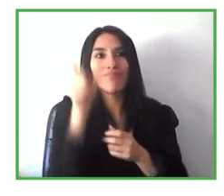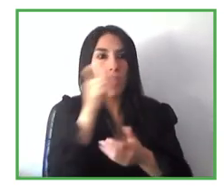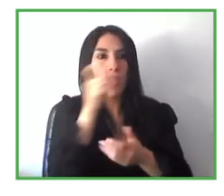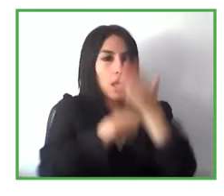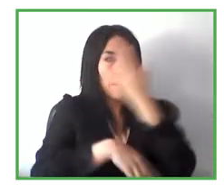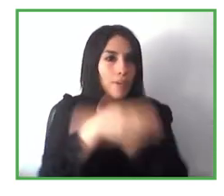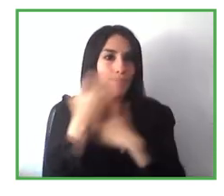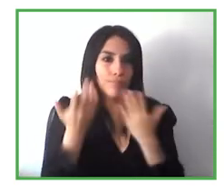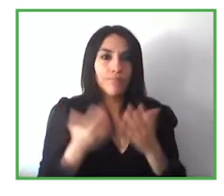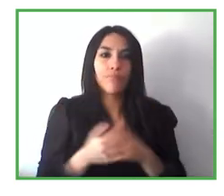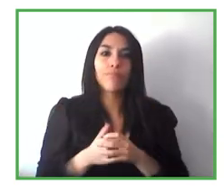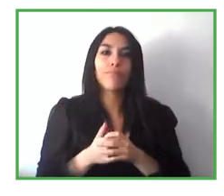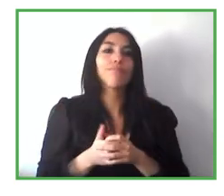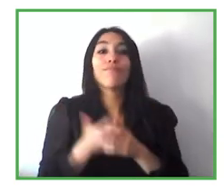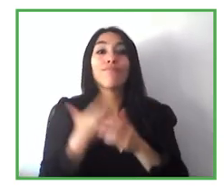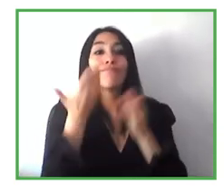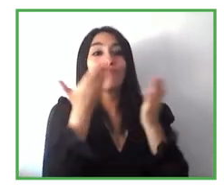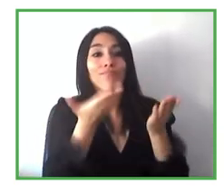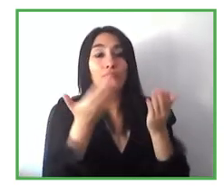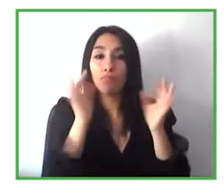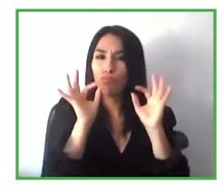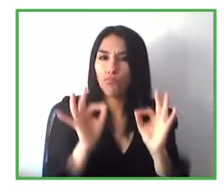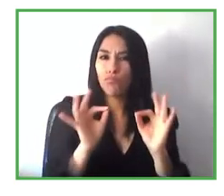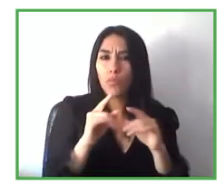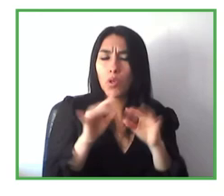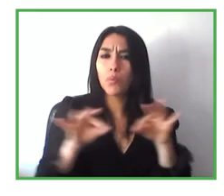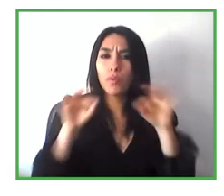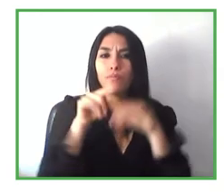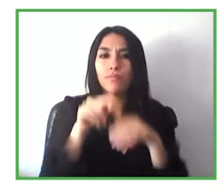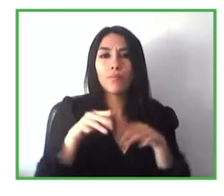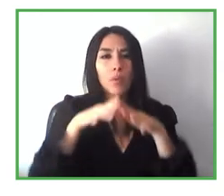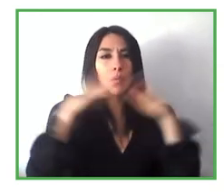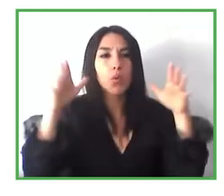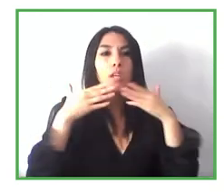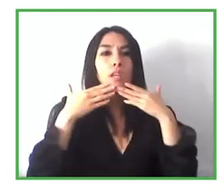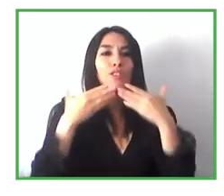This is specifically more relevant. So thank you very much.